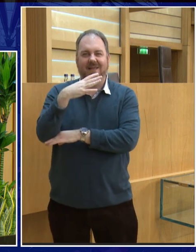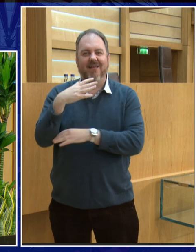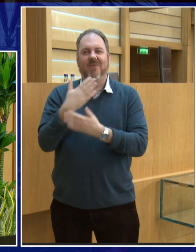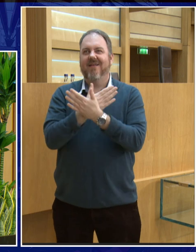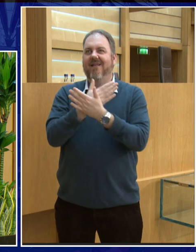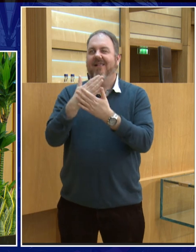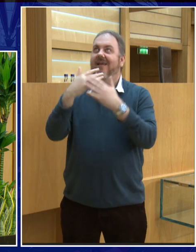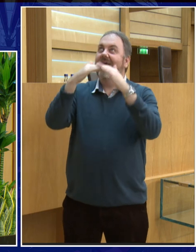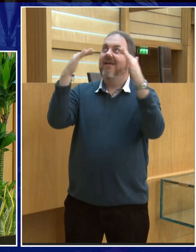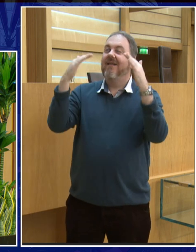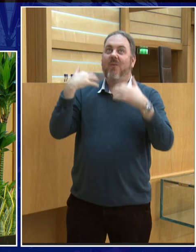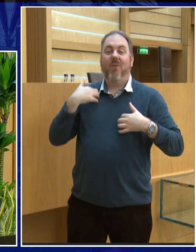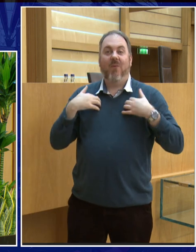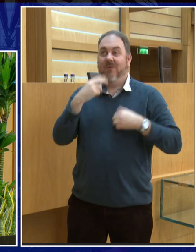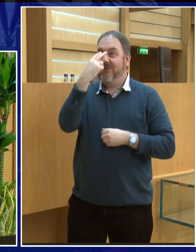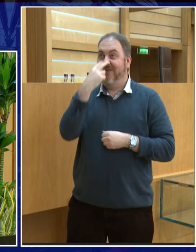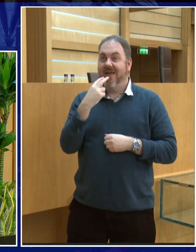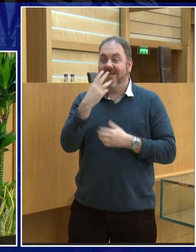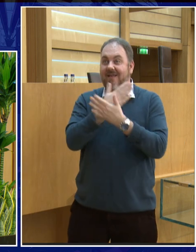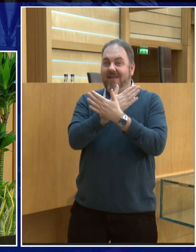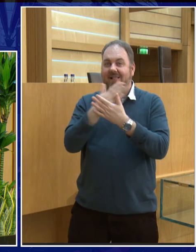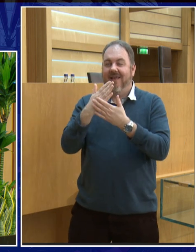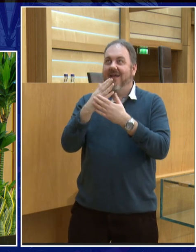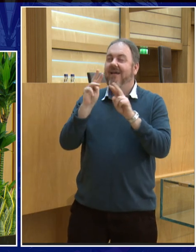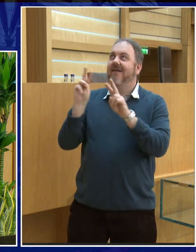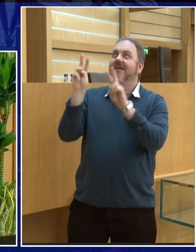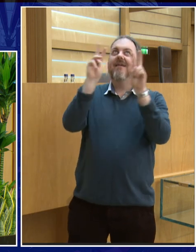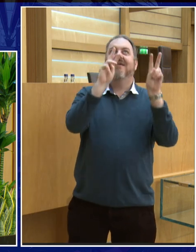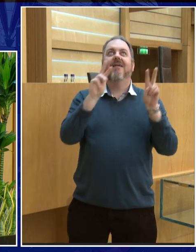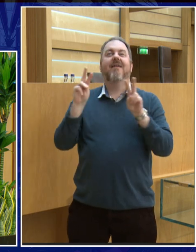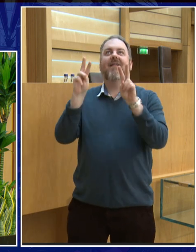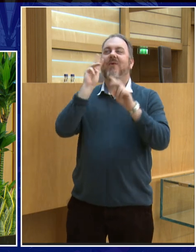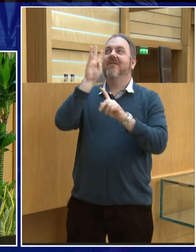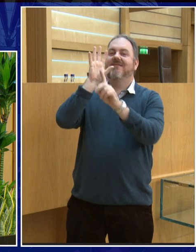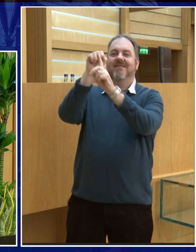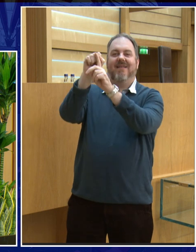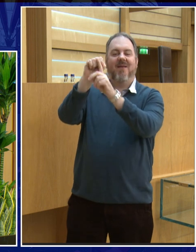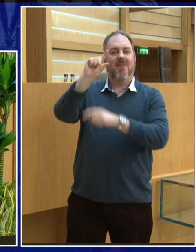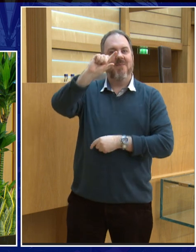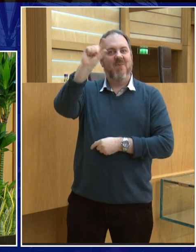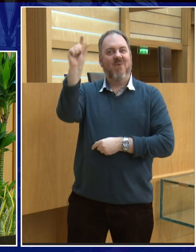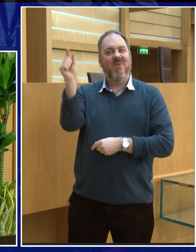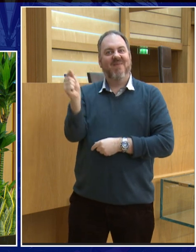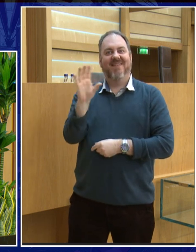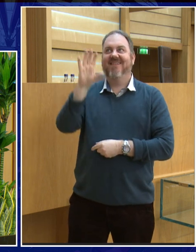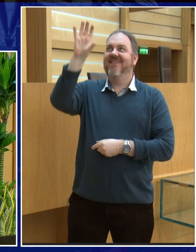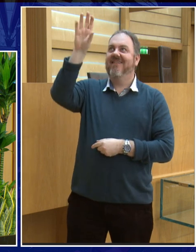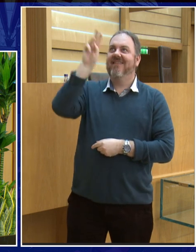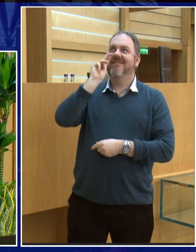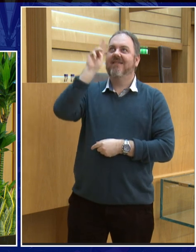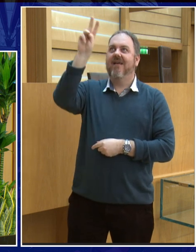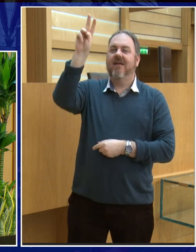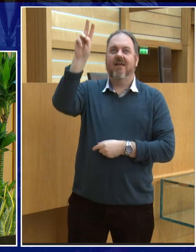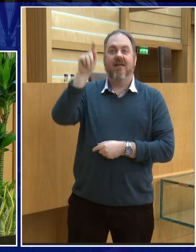goodness, it might be clear tonight. And it was true. That night, I looked out and there was the moon. And I must confess, I don't know if you two know about this,